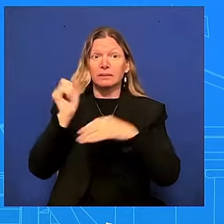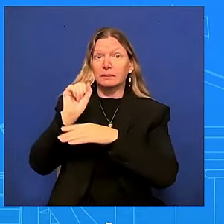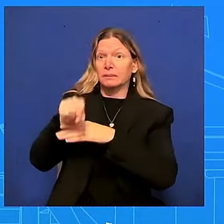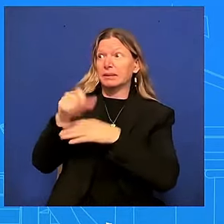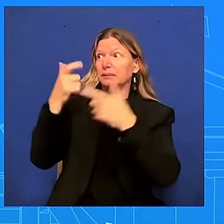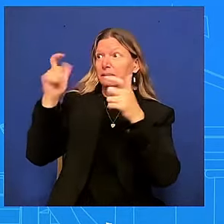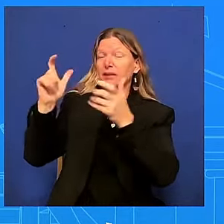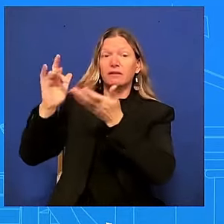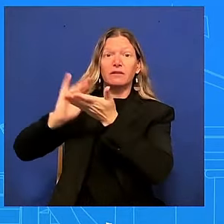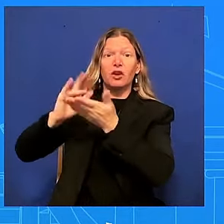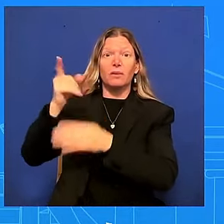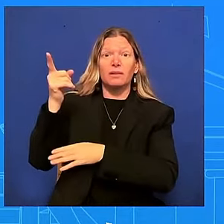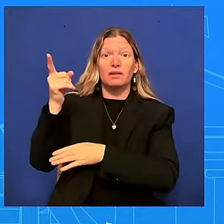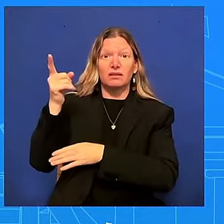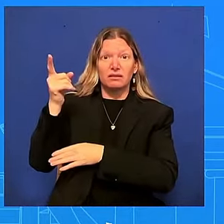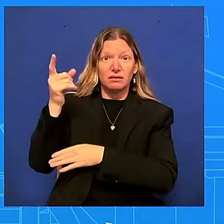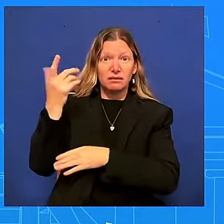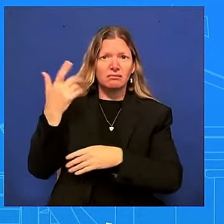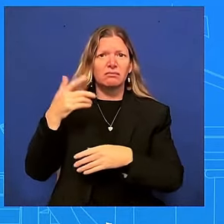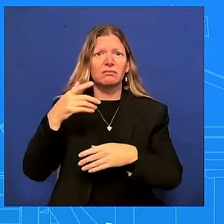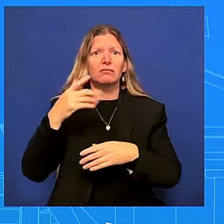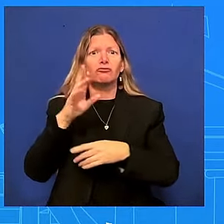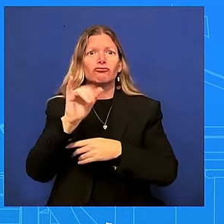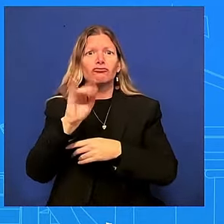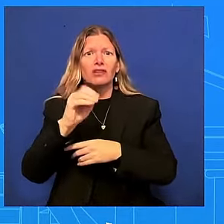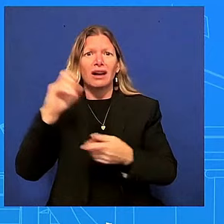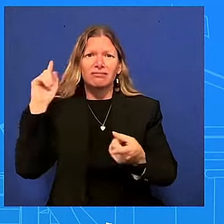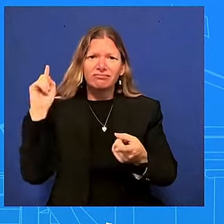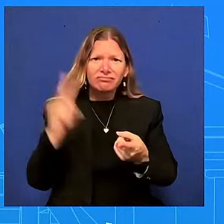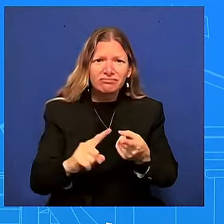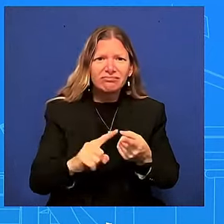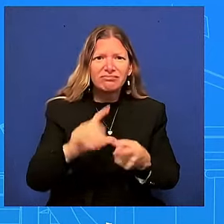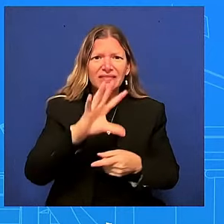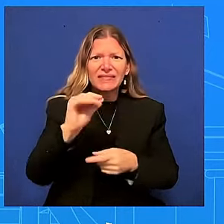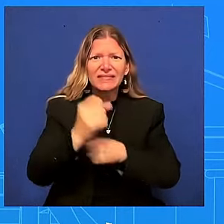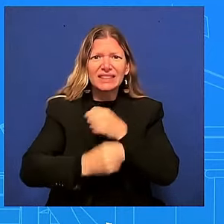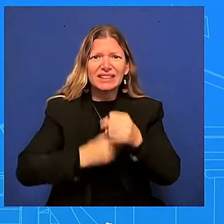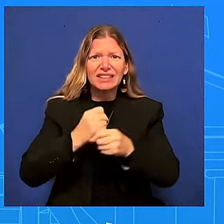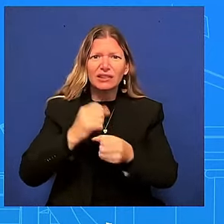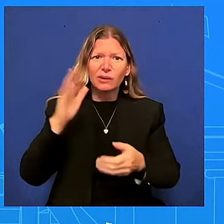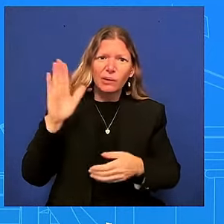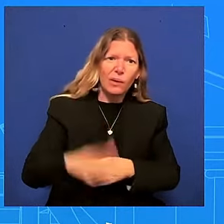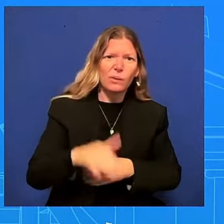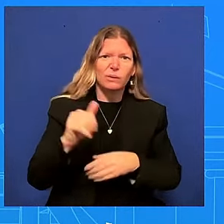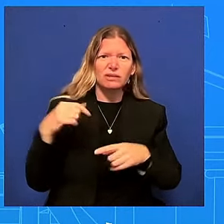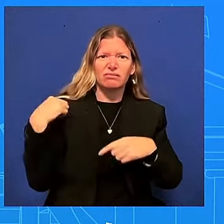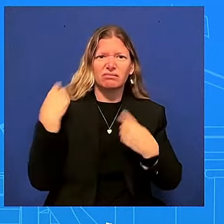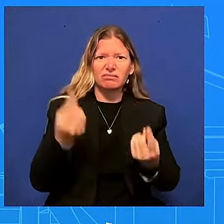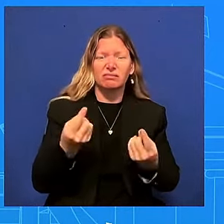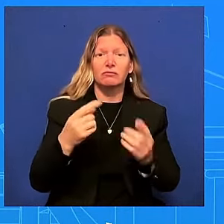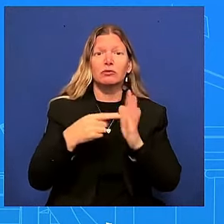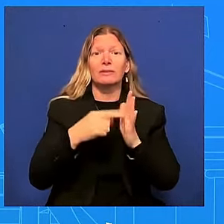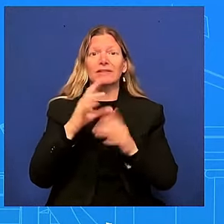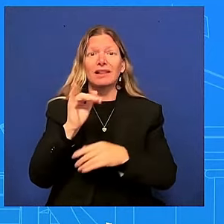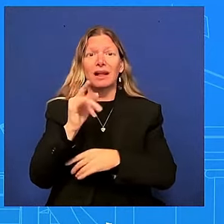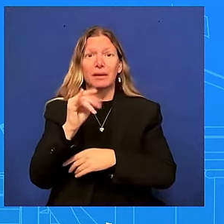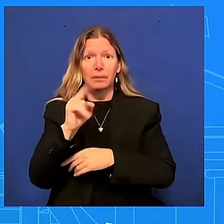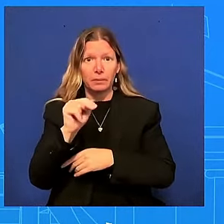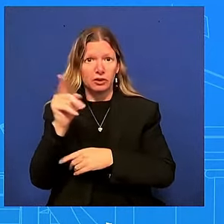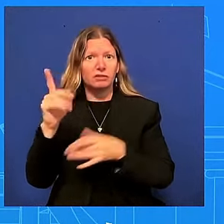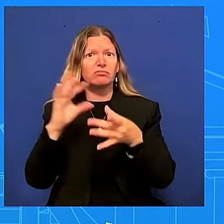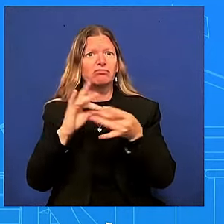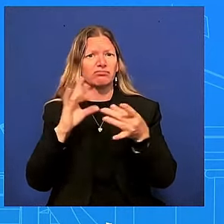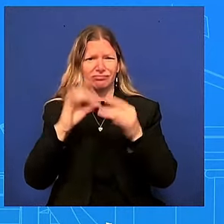cliburn who said the president has done a great job leading for the last three and a half years the best predictor of future